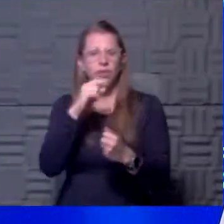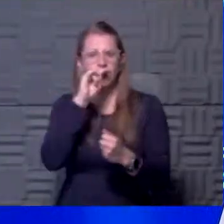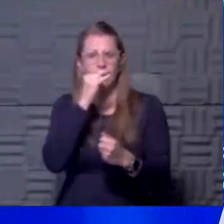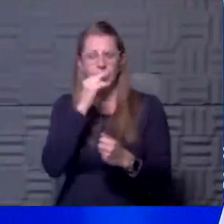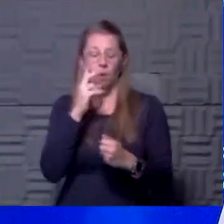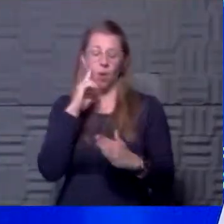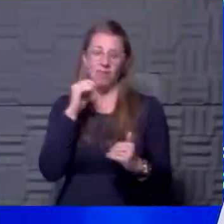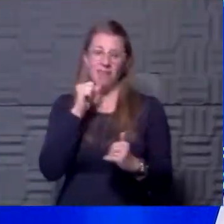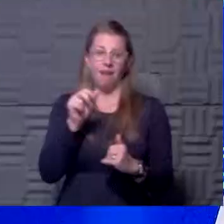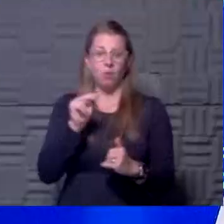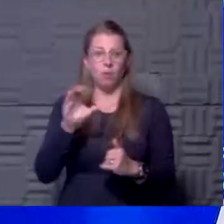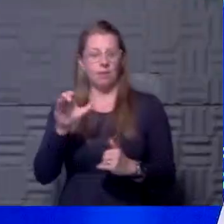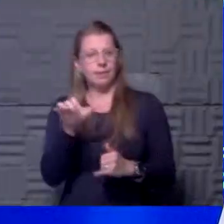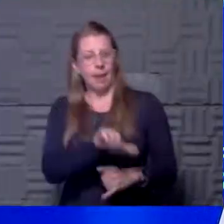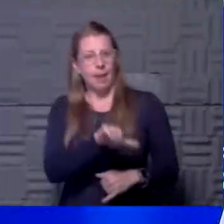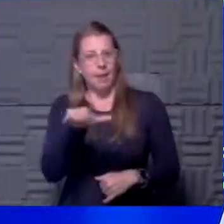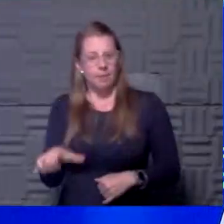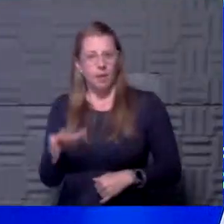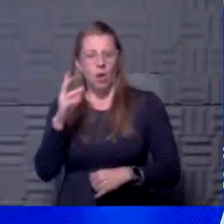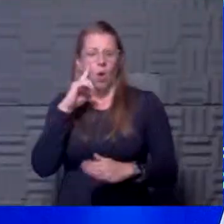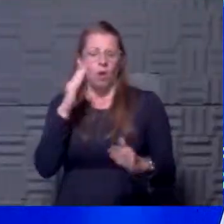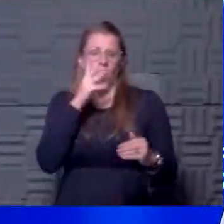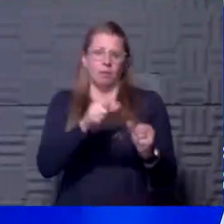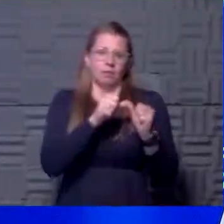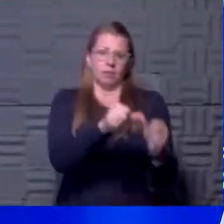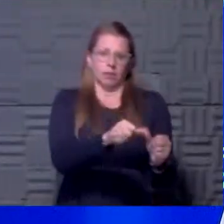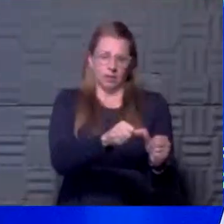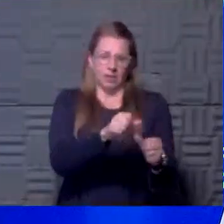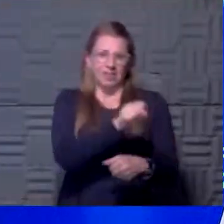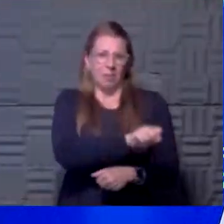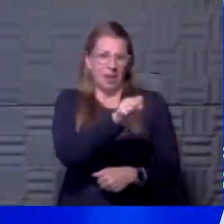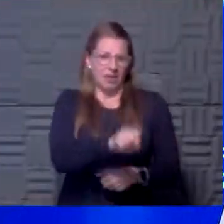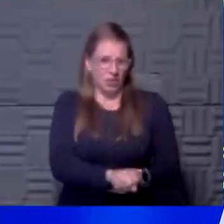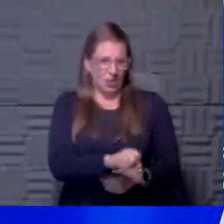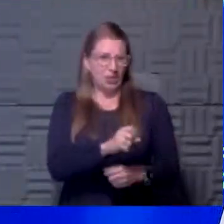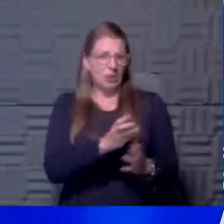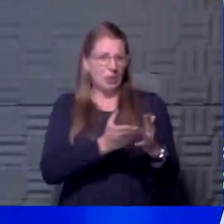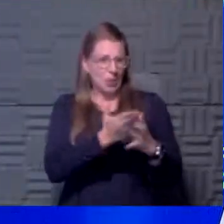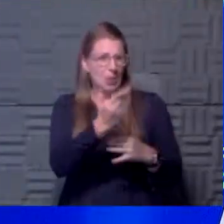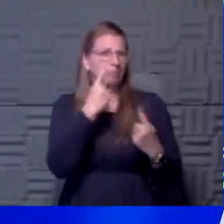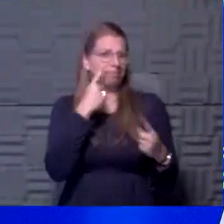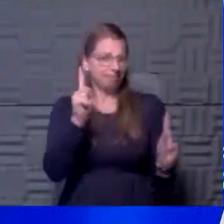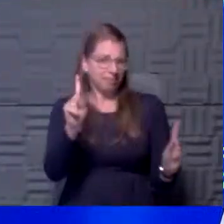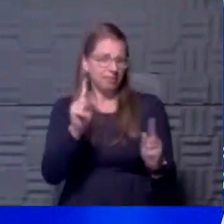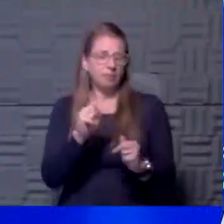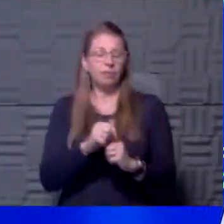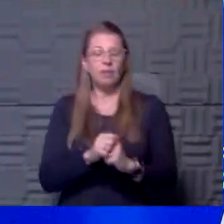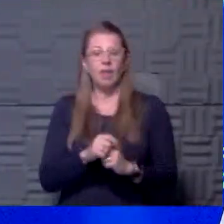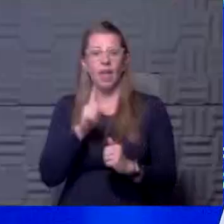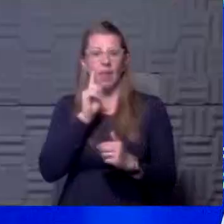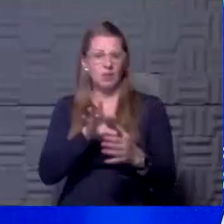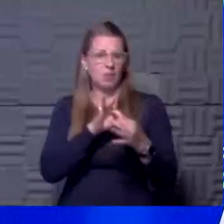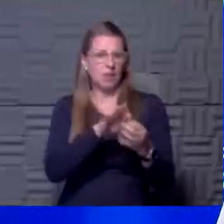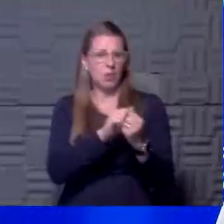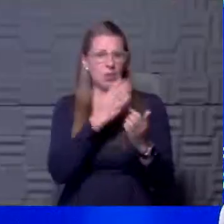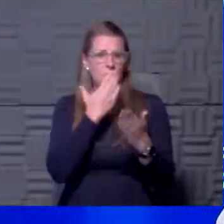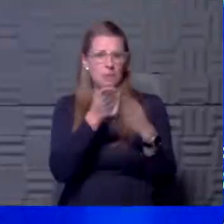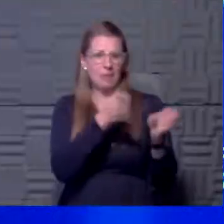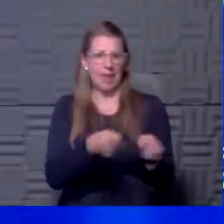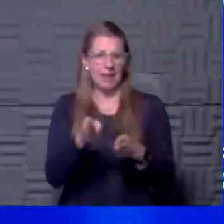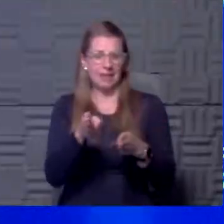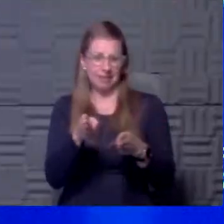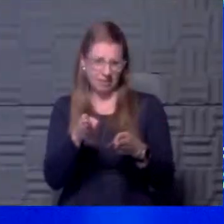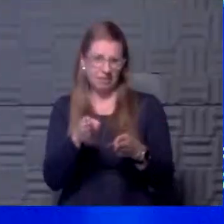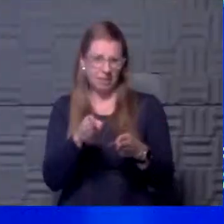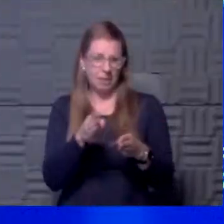in a week or two. Hopefully it'll last longer and hopefully we can get through a semester. So I think it's all about the good planning that people do. And then like we did or doing at